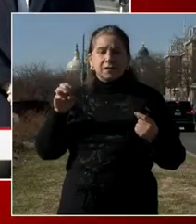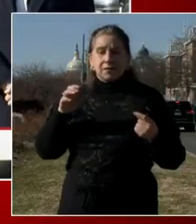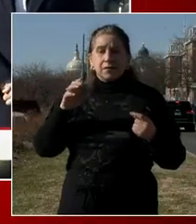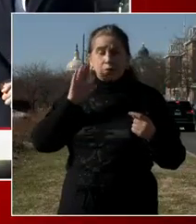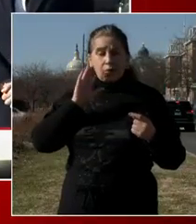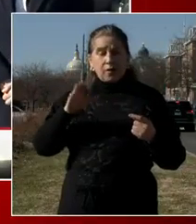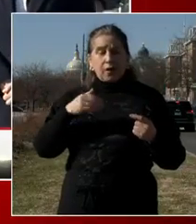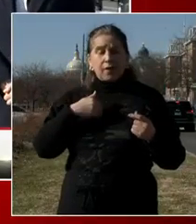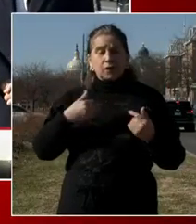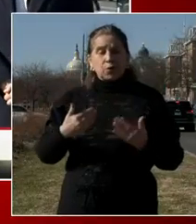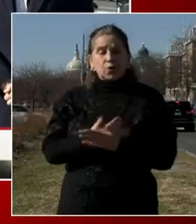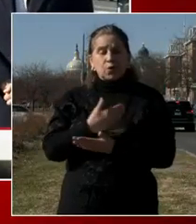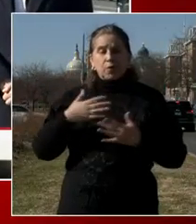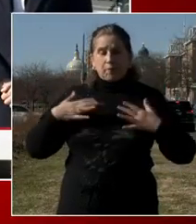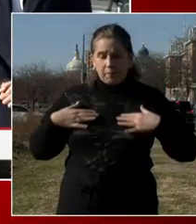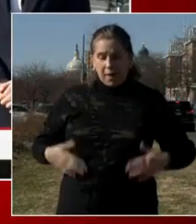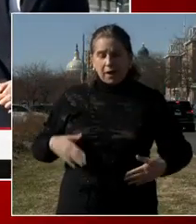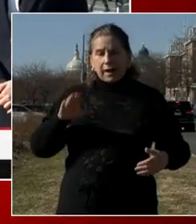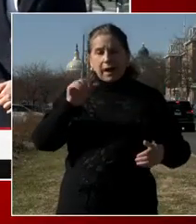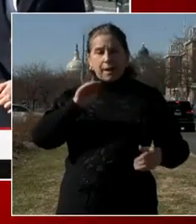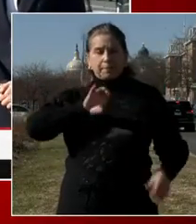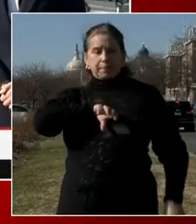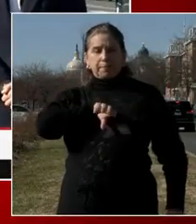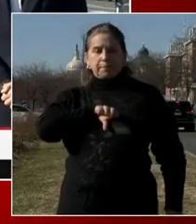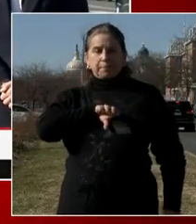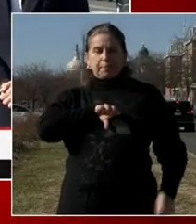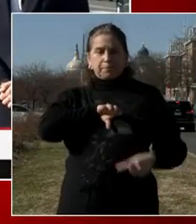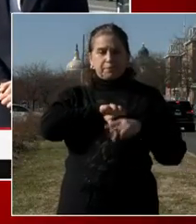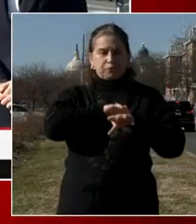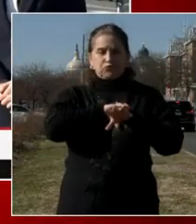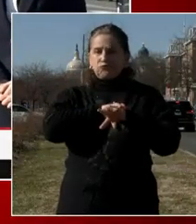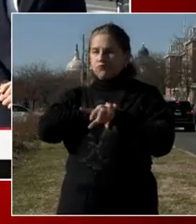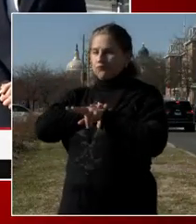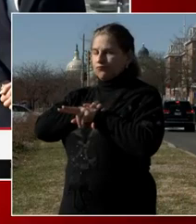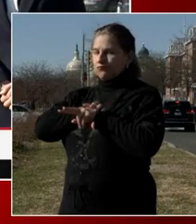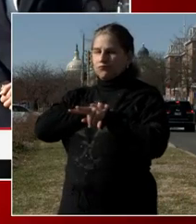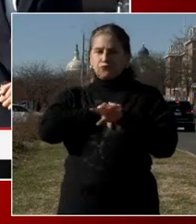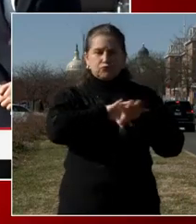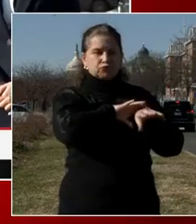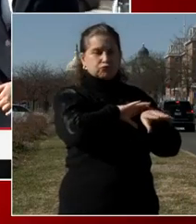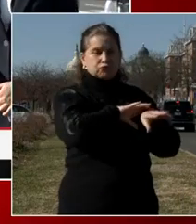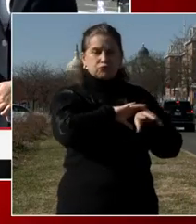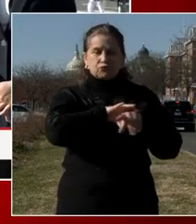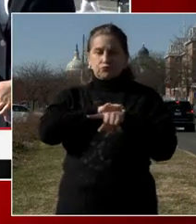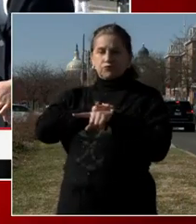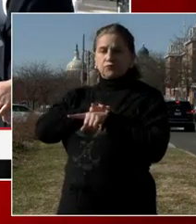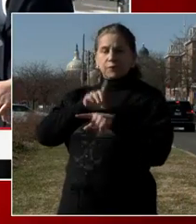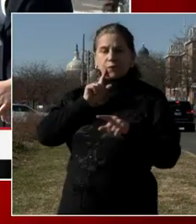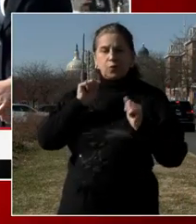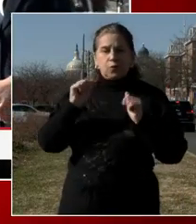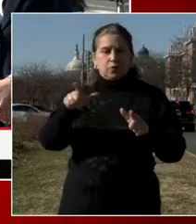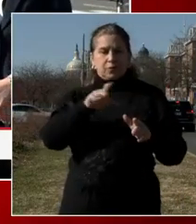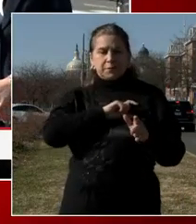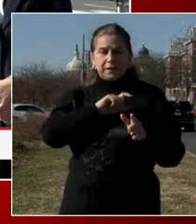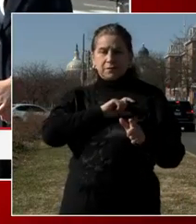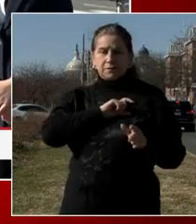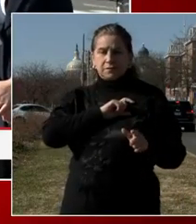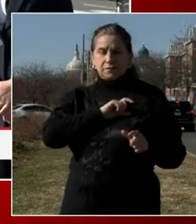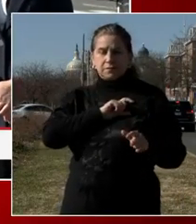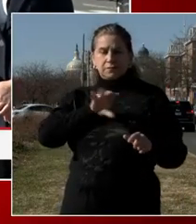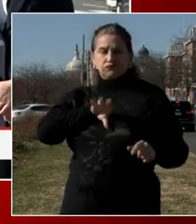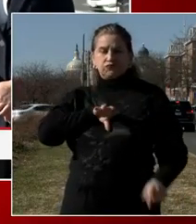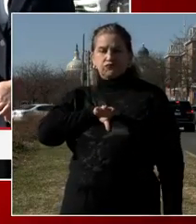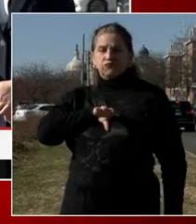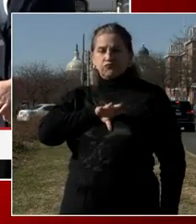that? Yeah, it appears that it was a, uh, homeless individual, about 60 years of age, uh, possibly died of natural